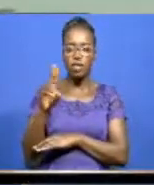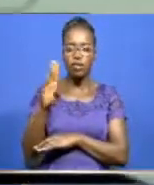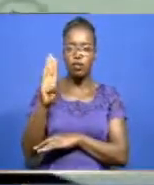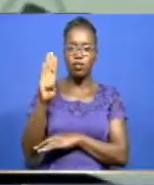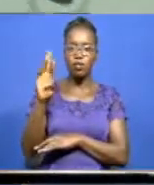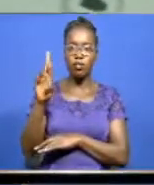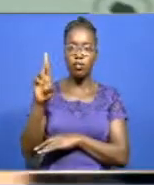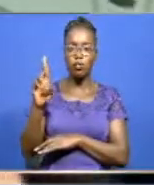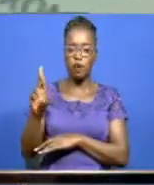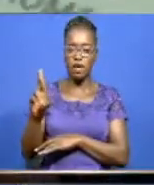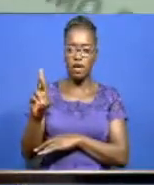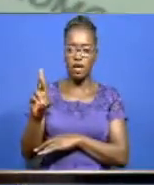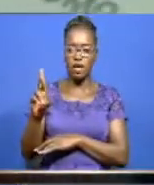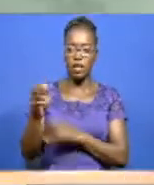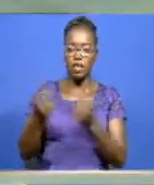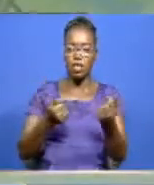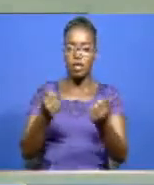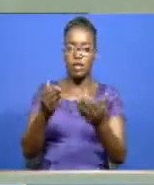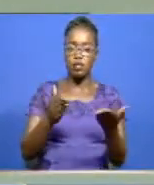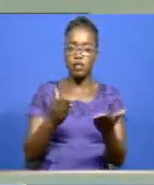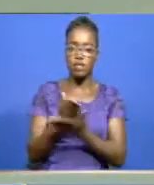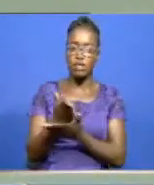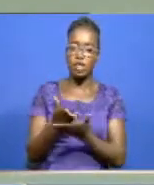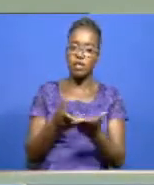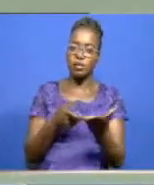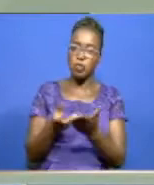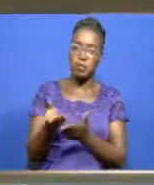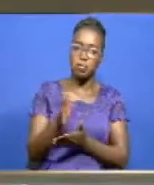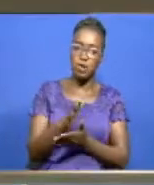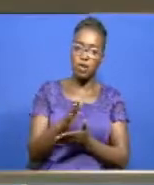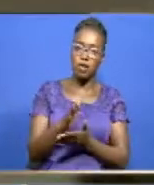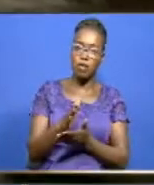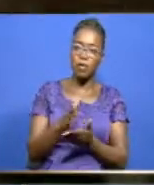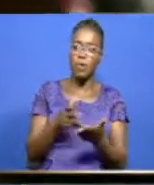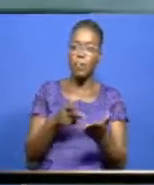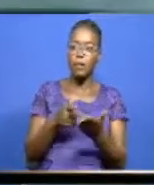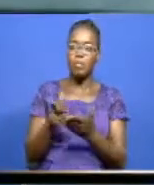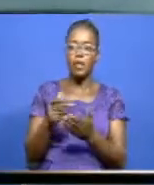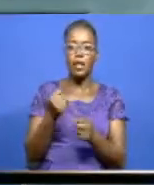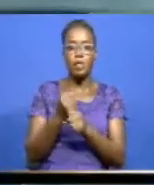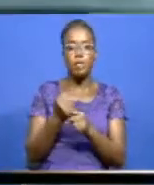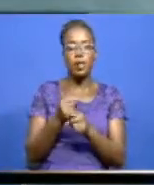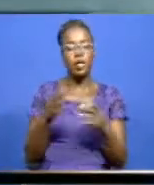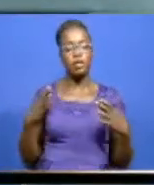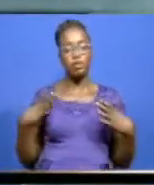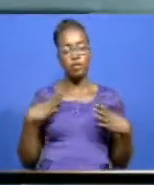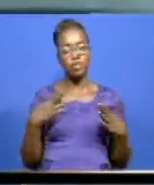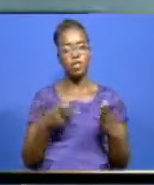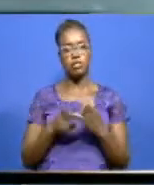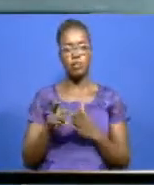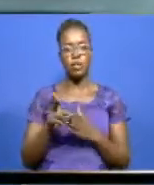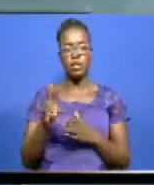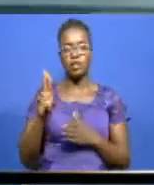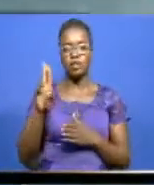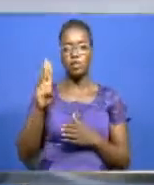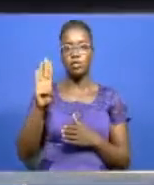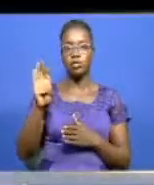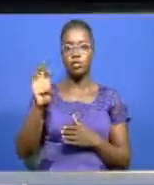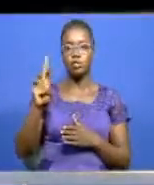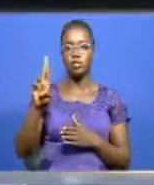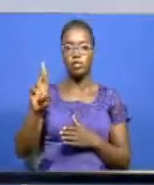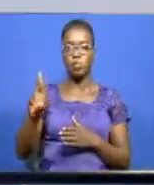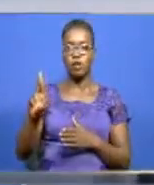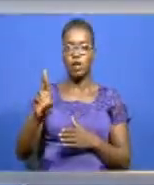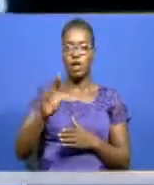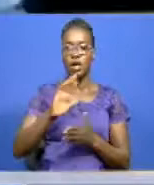court to seek rights, including compensation for unpaid overtime and holiday pay. While Uber said the decision did not